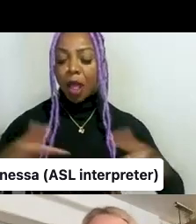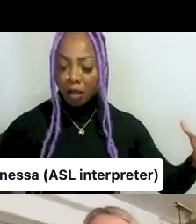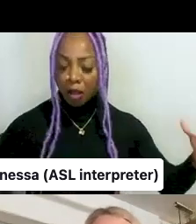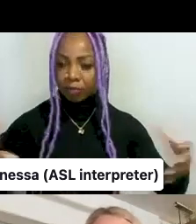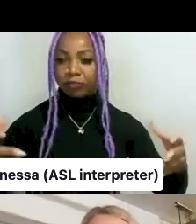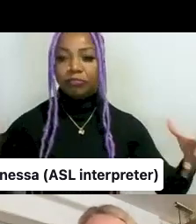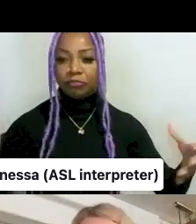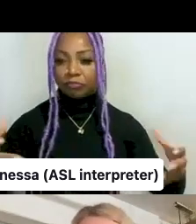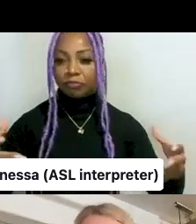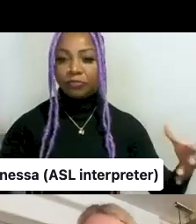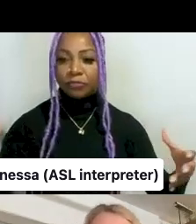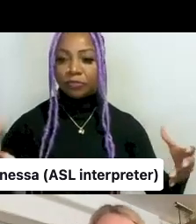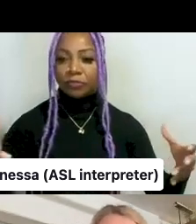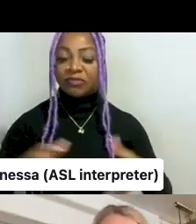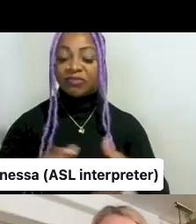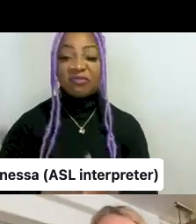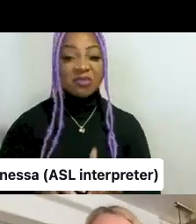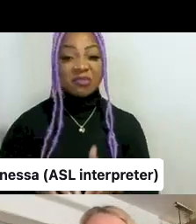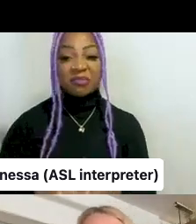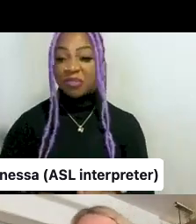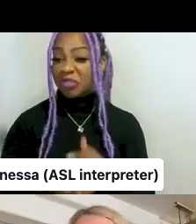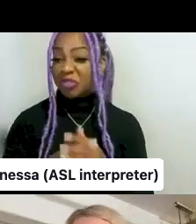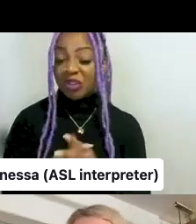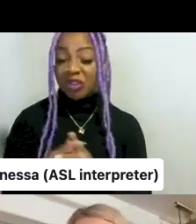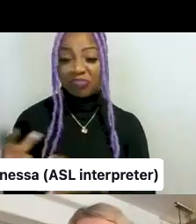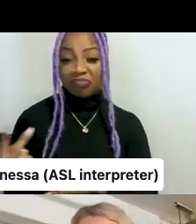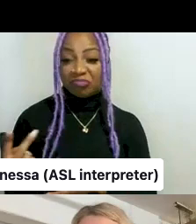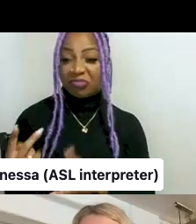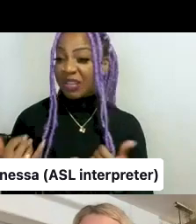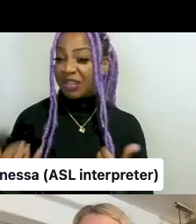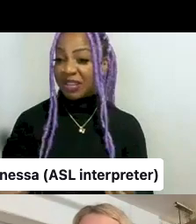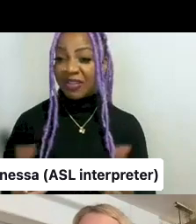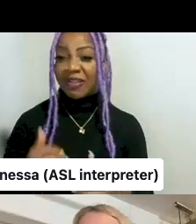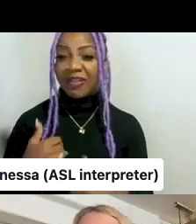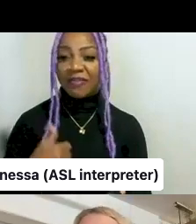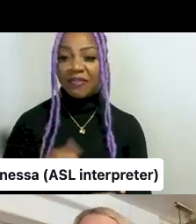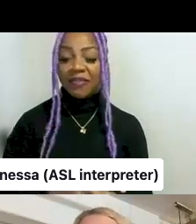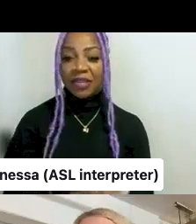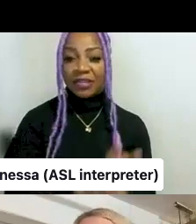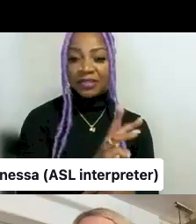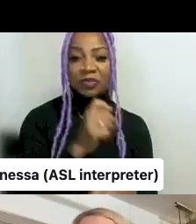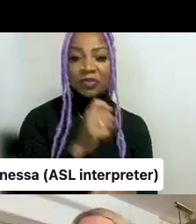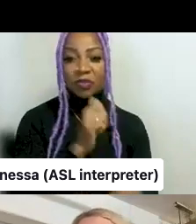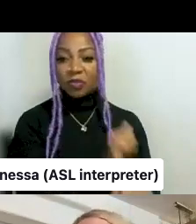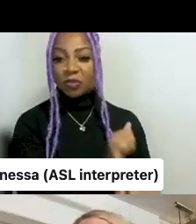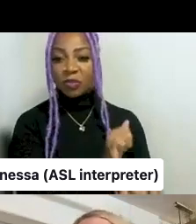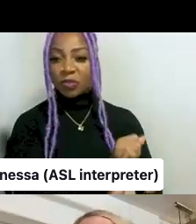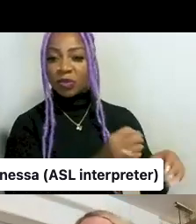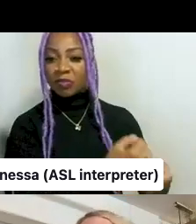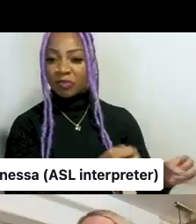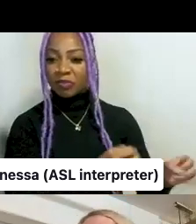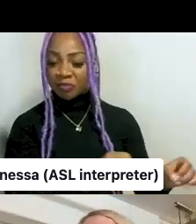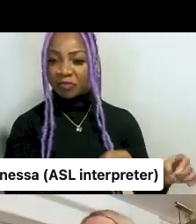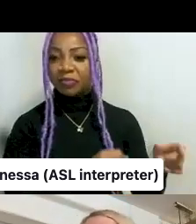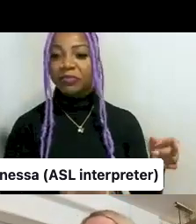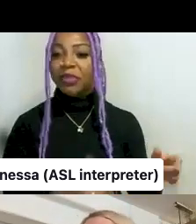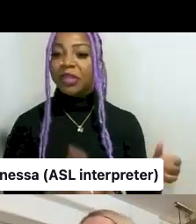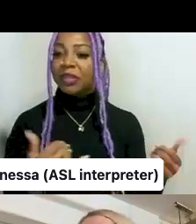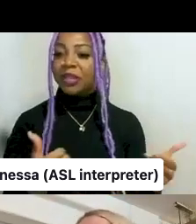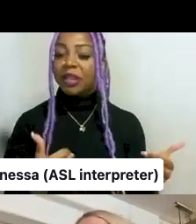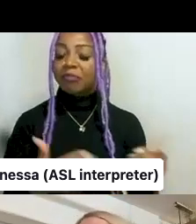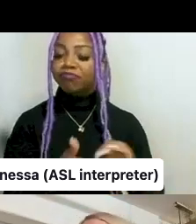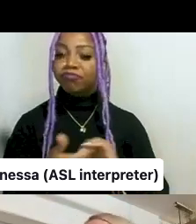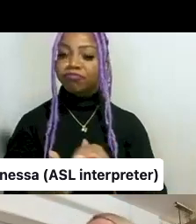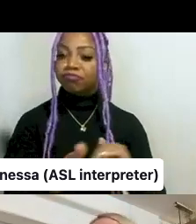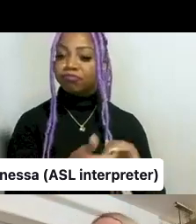Started out just us, then I joined. And now we are six in the office. And we work together with an